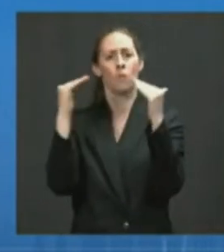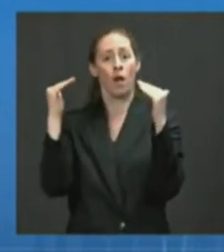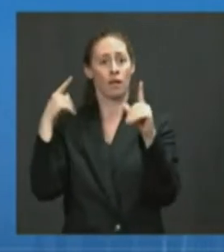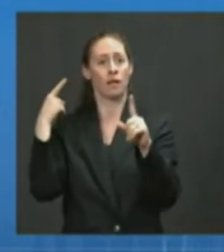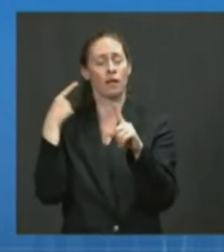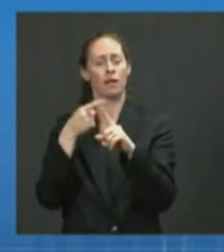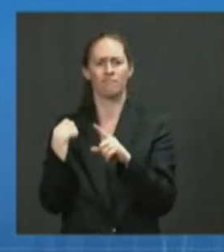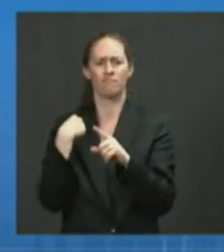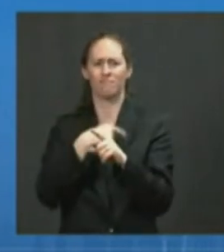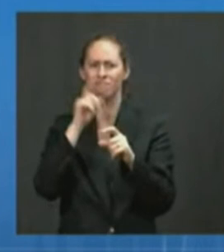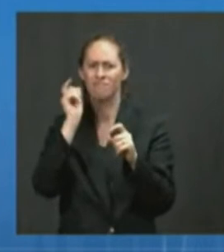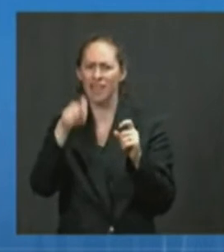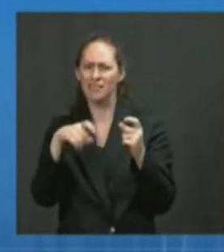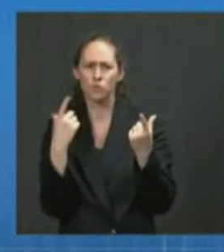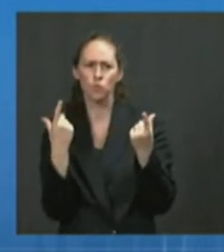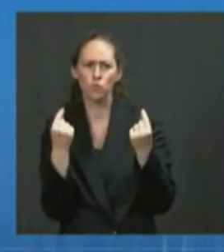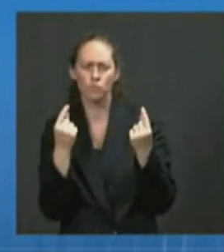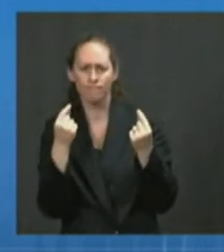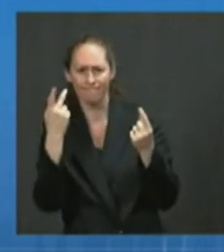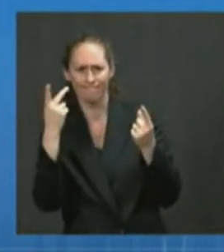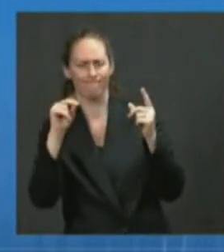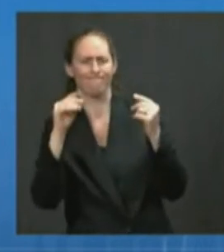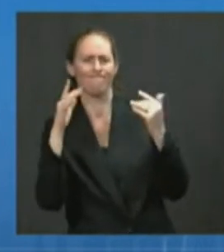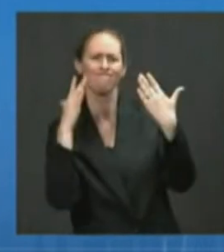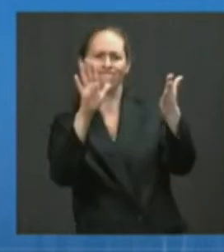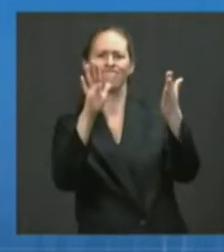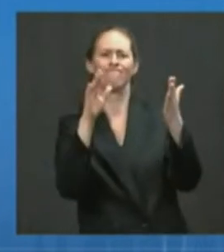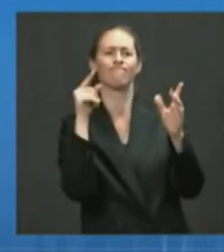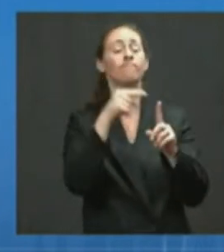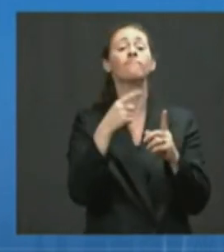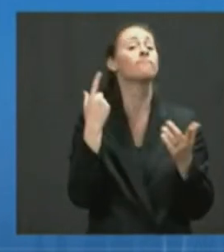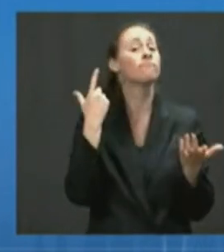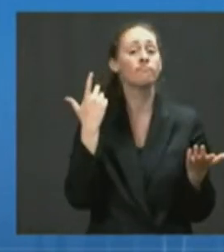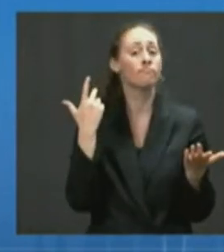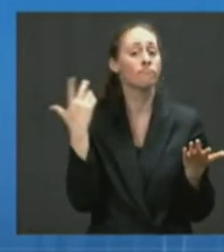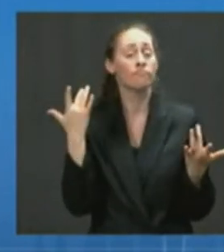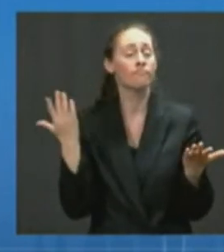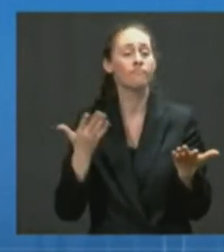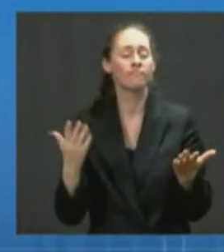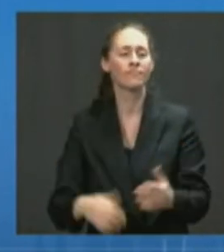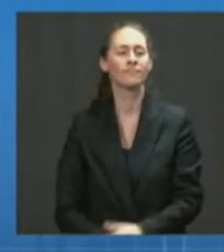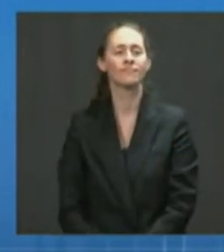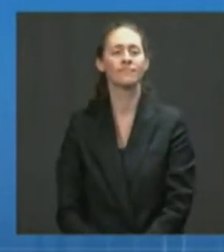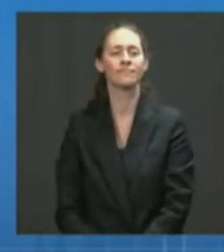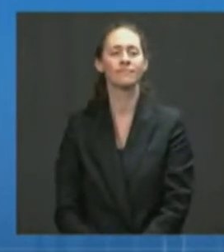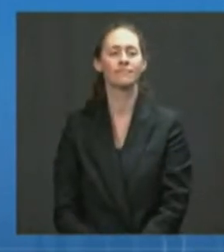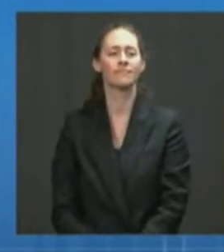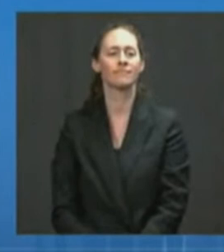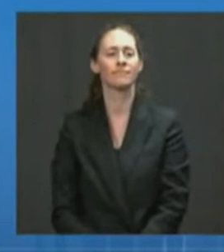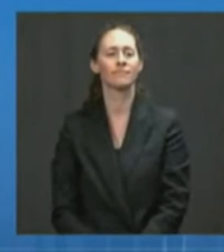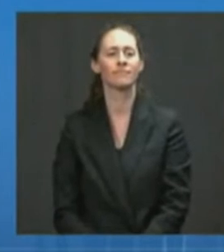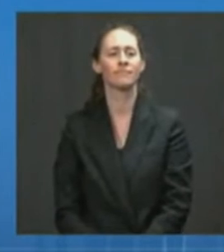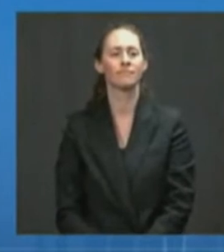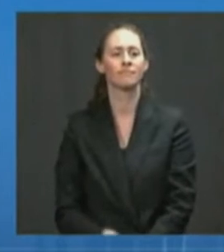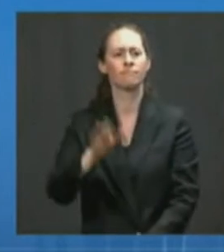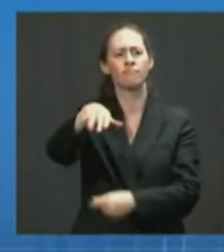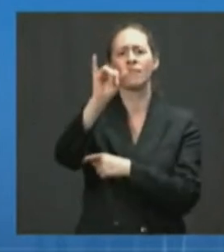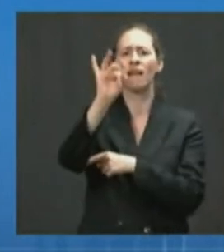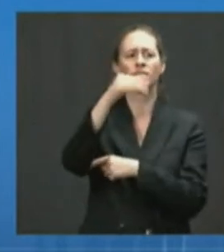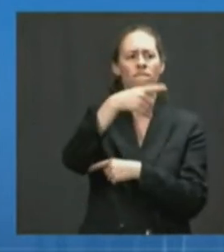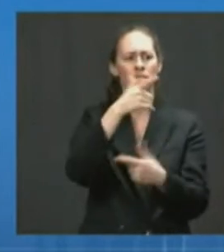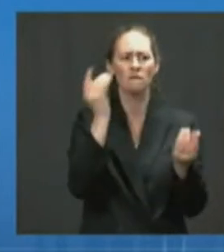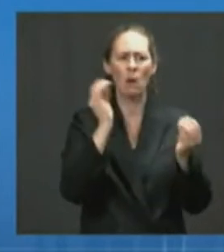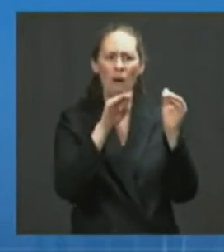health misinformation. And here's why. Because unequal access to the healthcare system, education, and technology means that some people